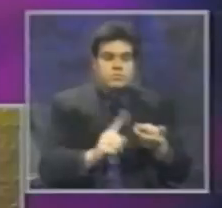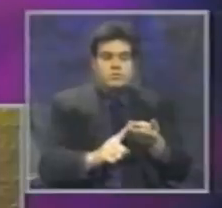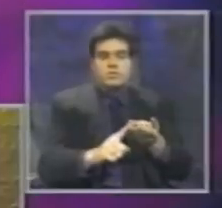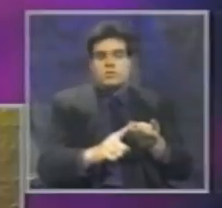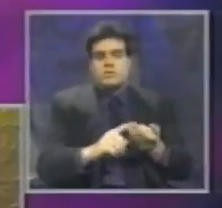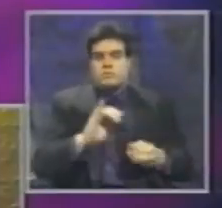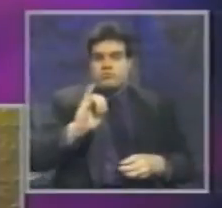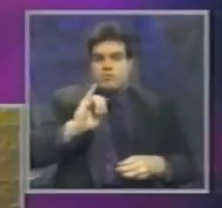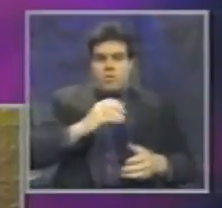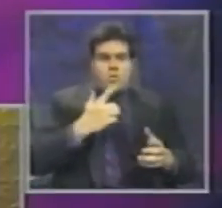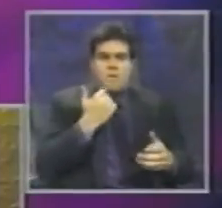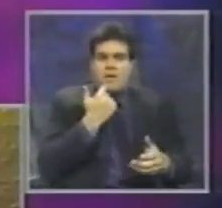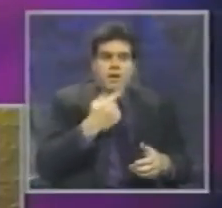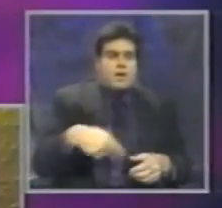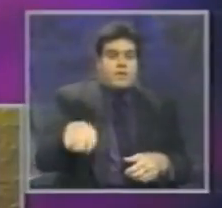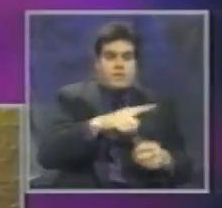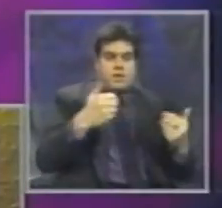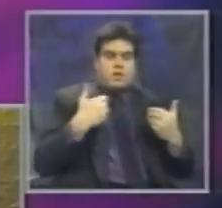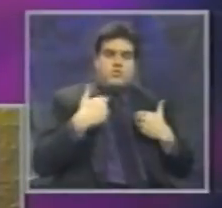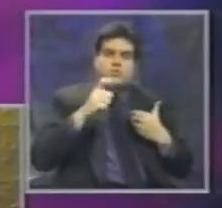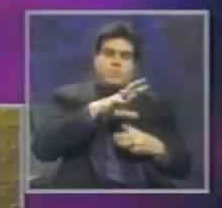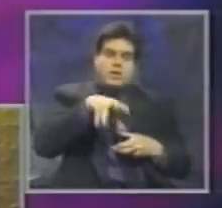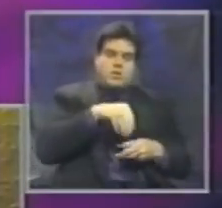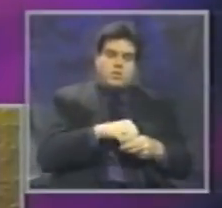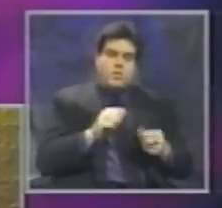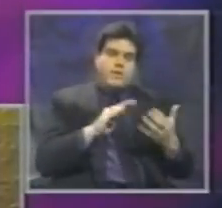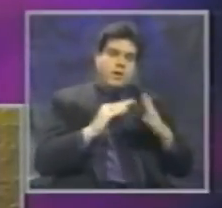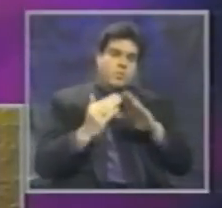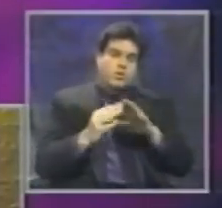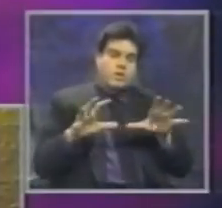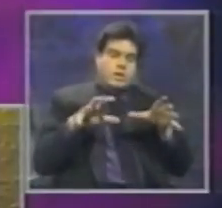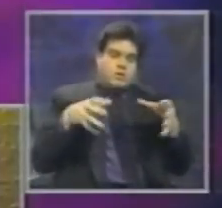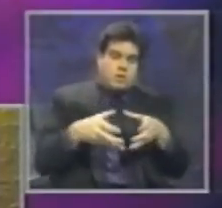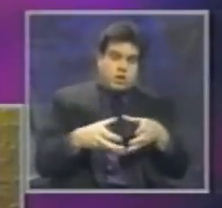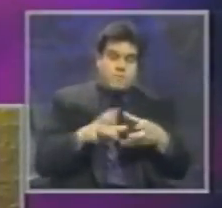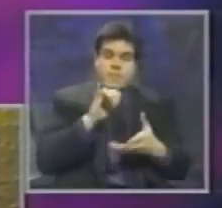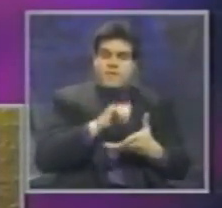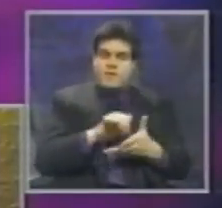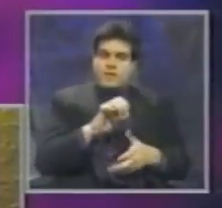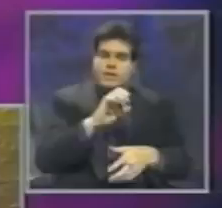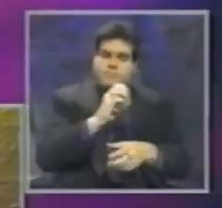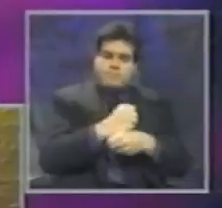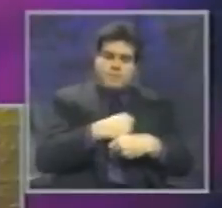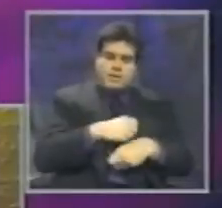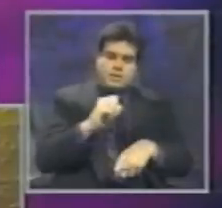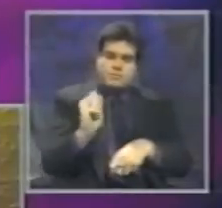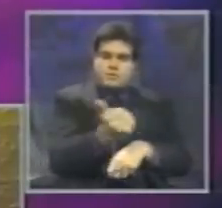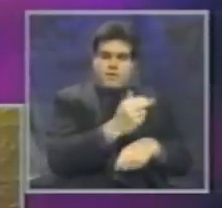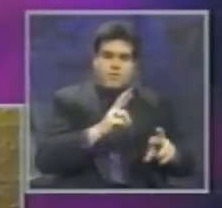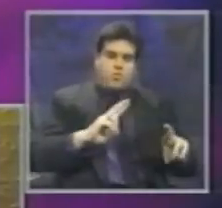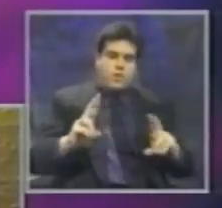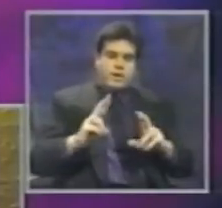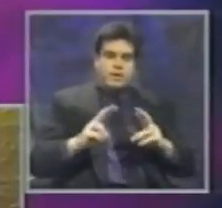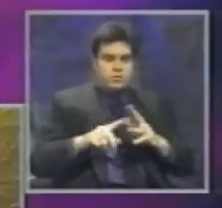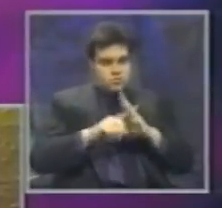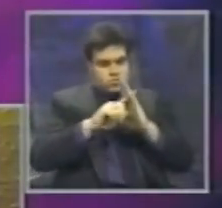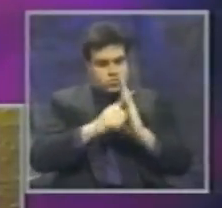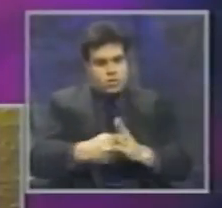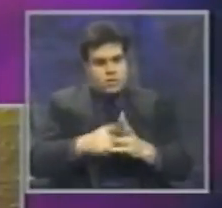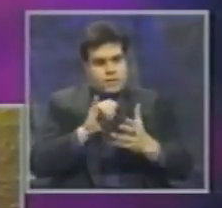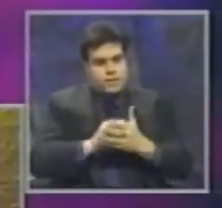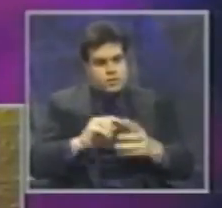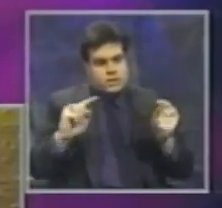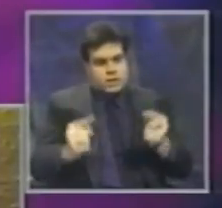brought together into a community coalition so that they will be set to spring into action to implement those injury prevention countermeasures